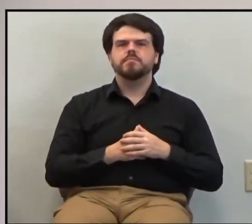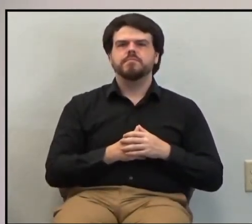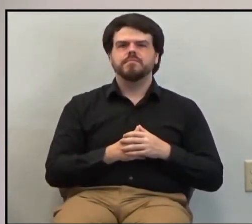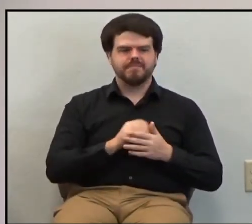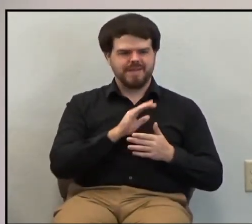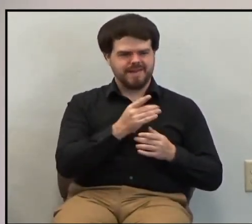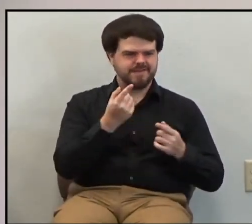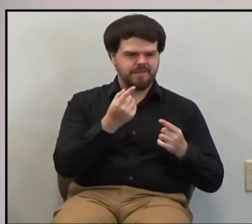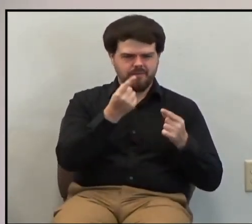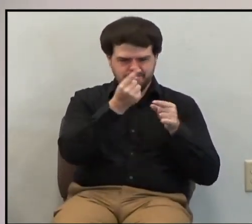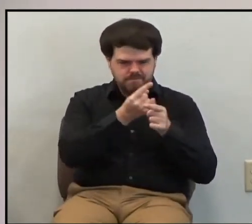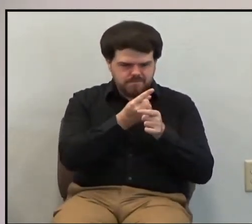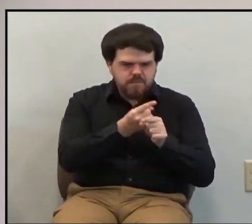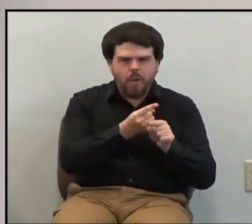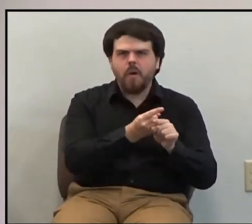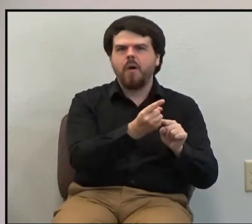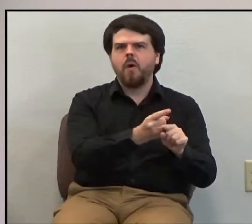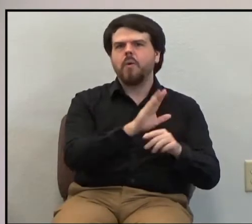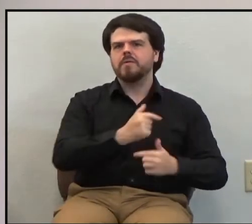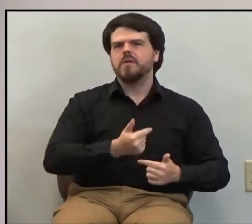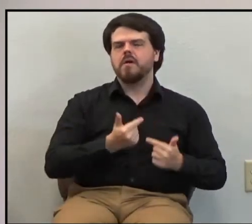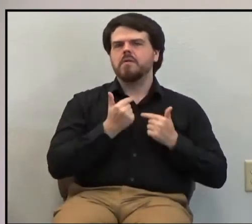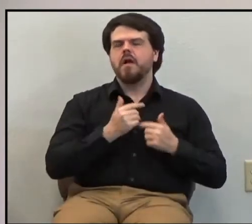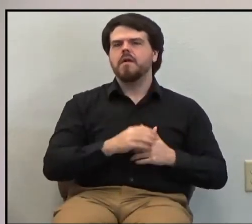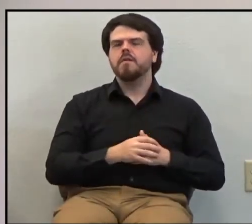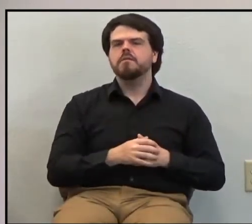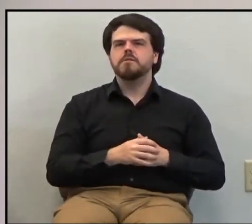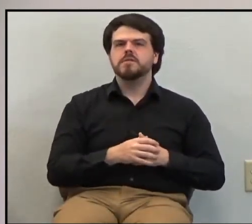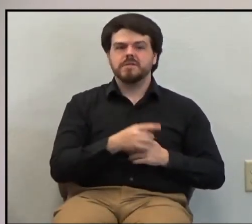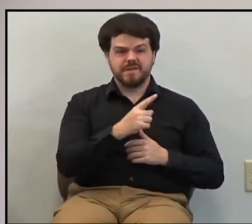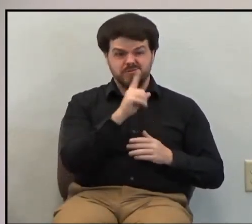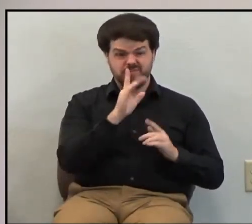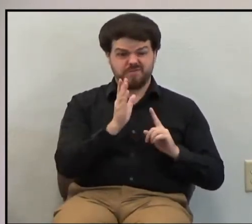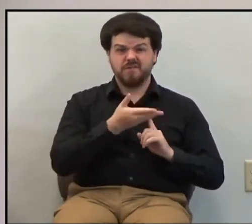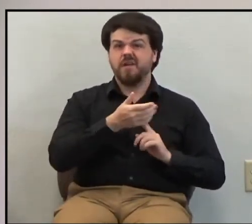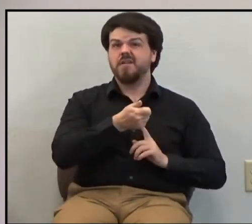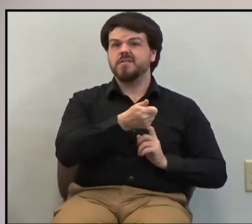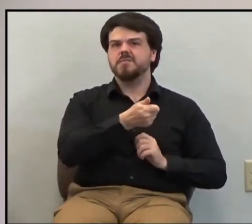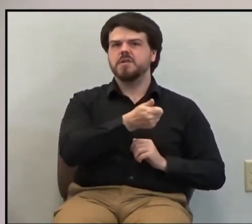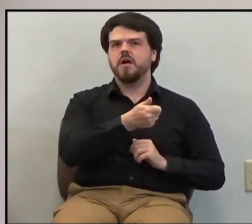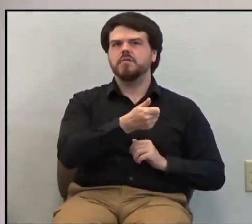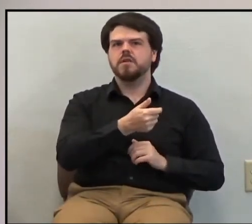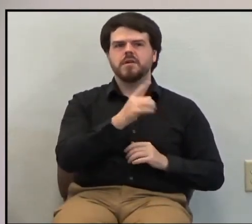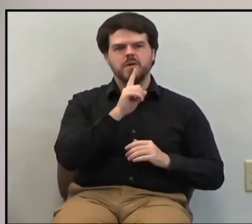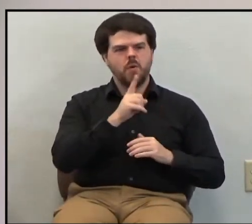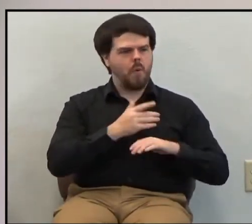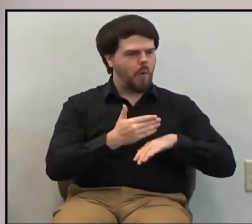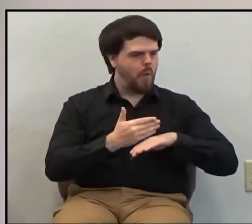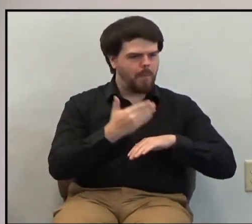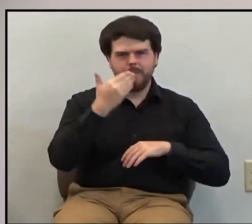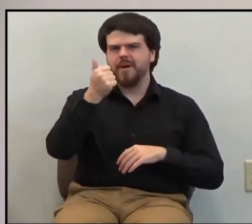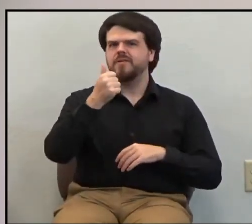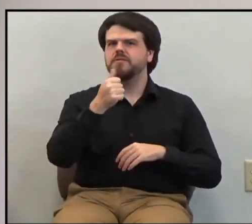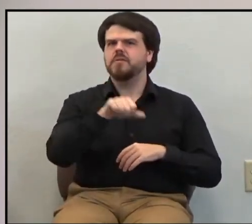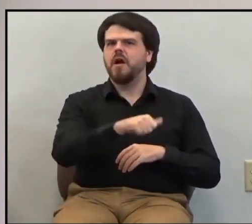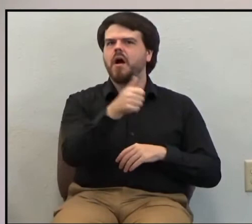devotional life. He was convinced that he was ahead of the game,